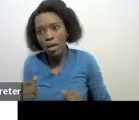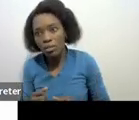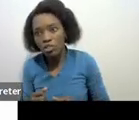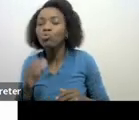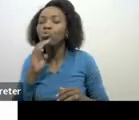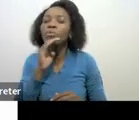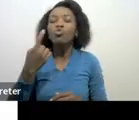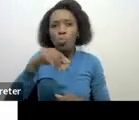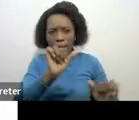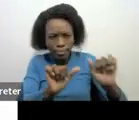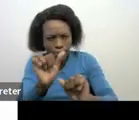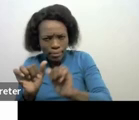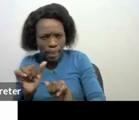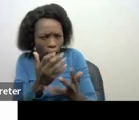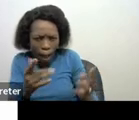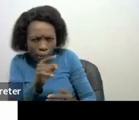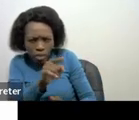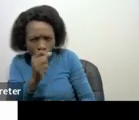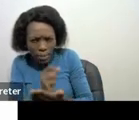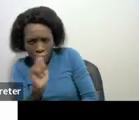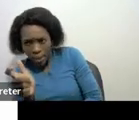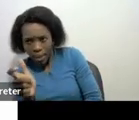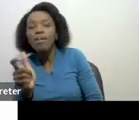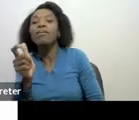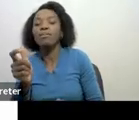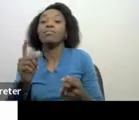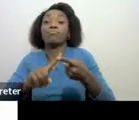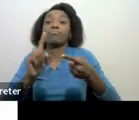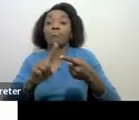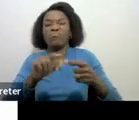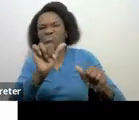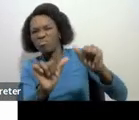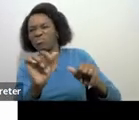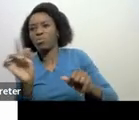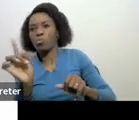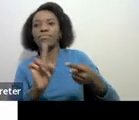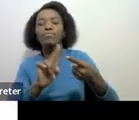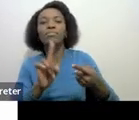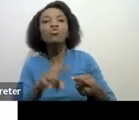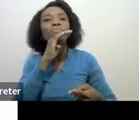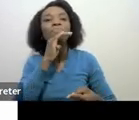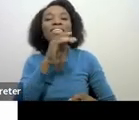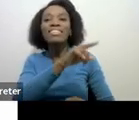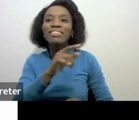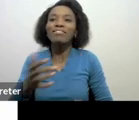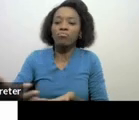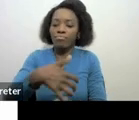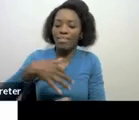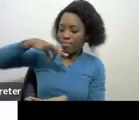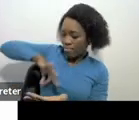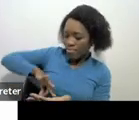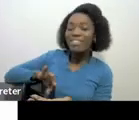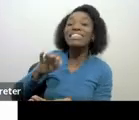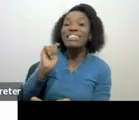on assessment it's important to determine first what the taxable income is the determination of